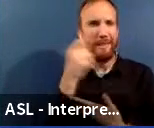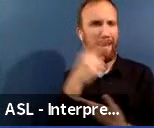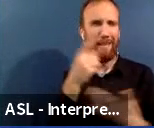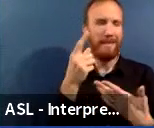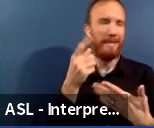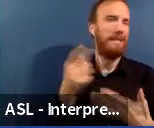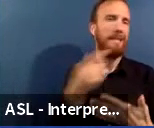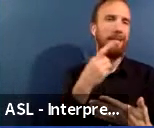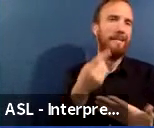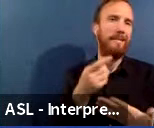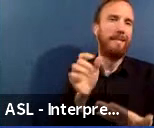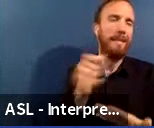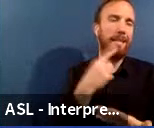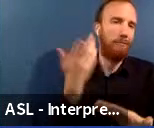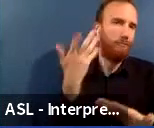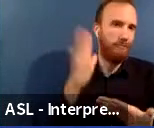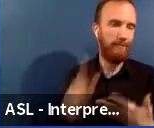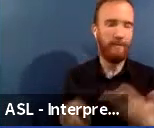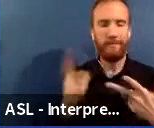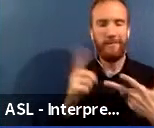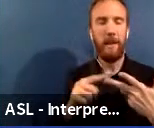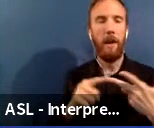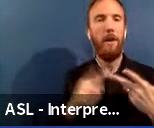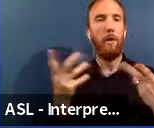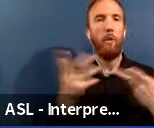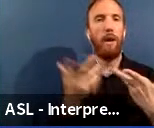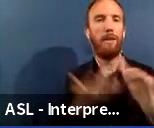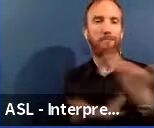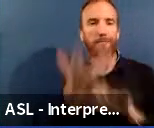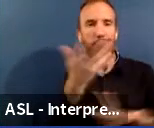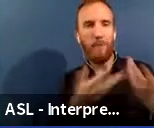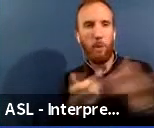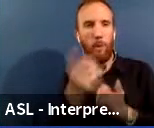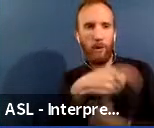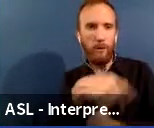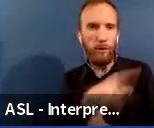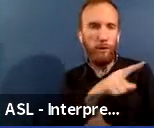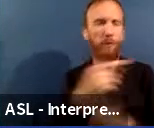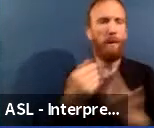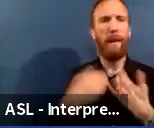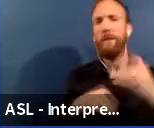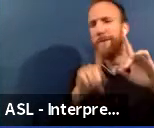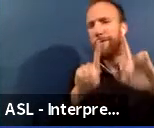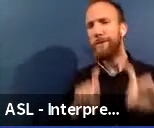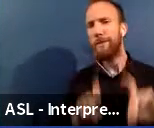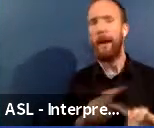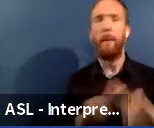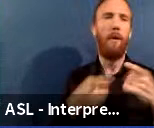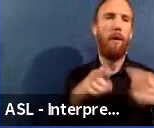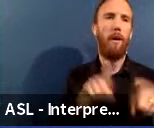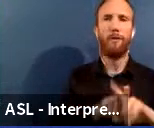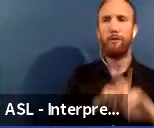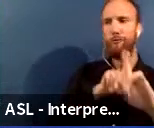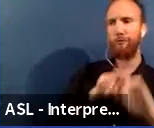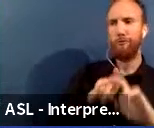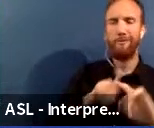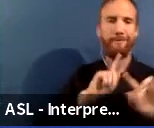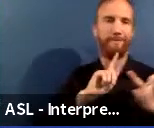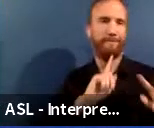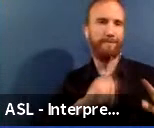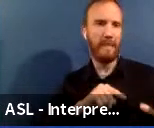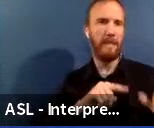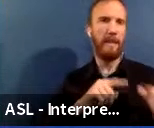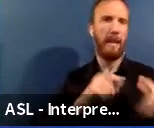to consult with you, partly in the survey, partly in the questions, just to collect more feedback on how do we continue to make this process